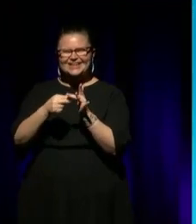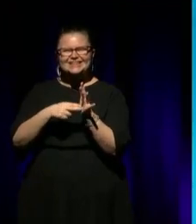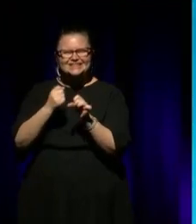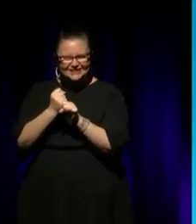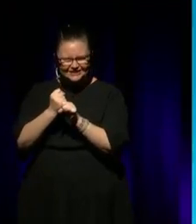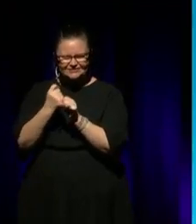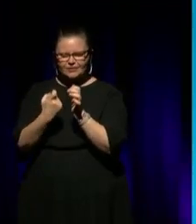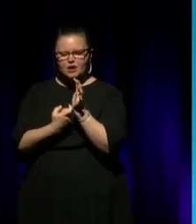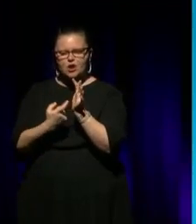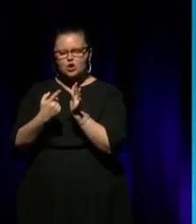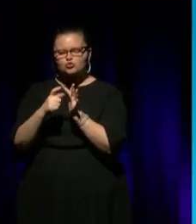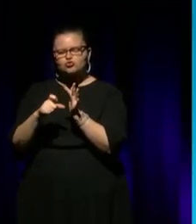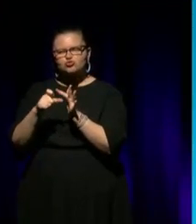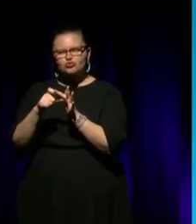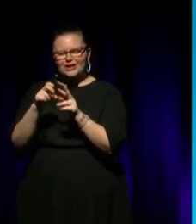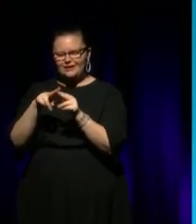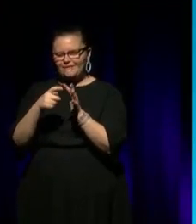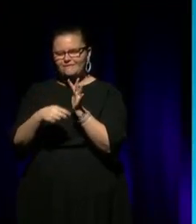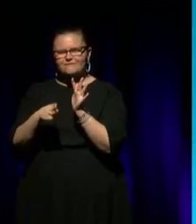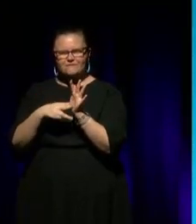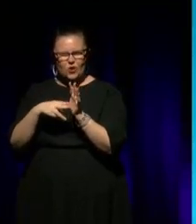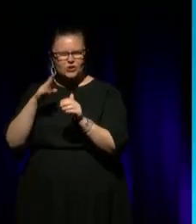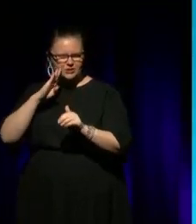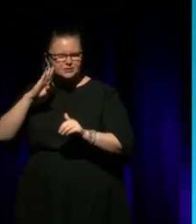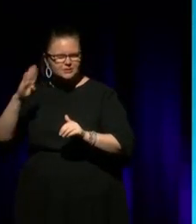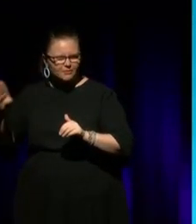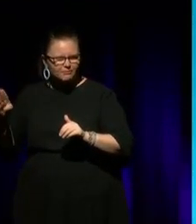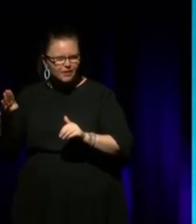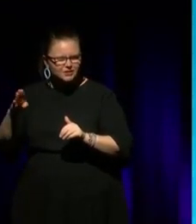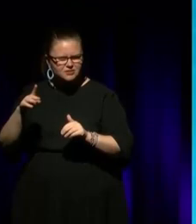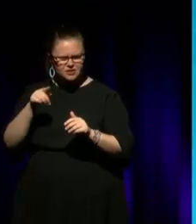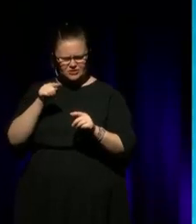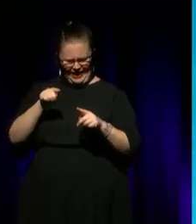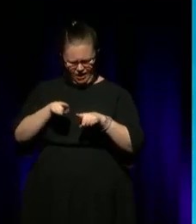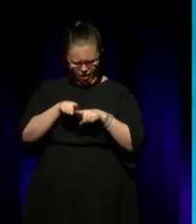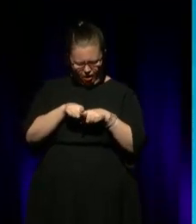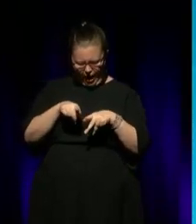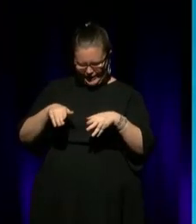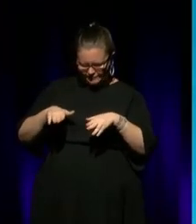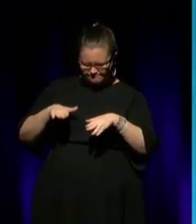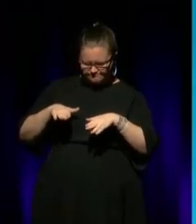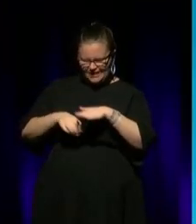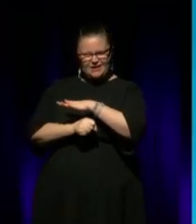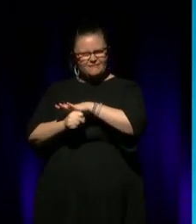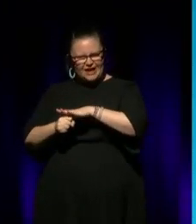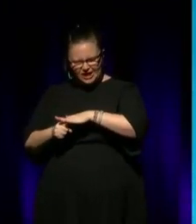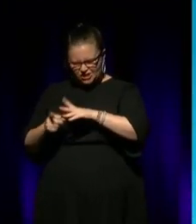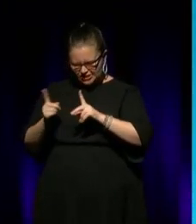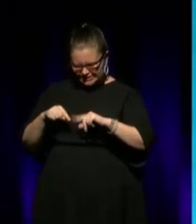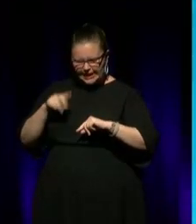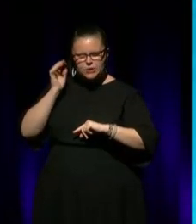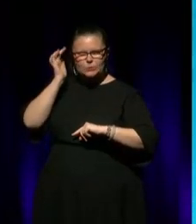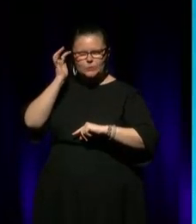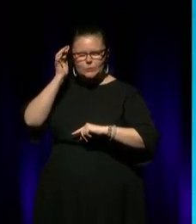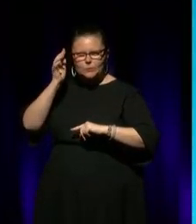covered that a bit, did this period help pave a path for Aboriginal contemporary art and culture to emerge and flourish? So all of